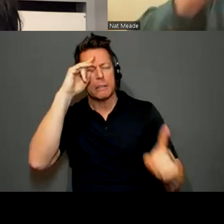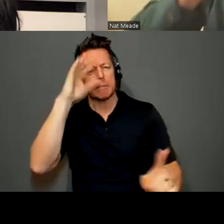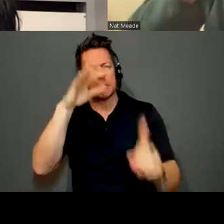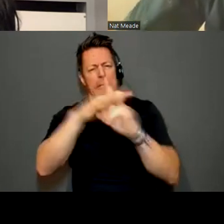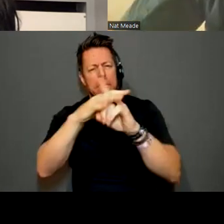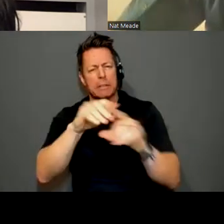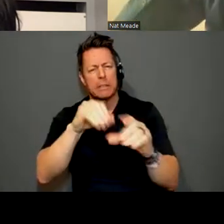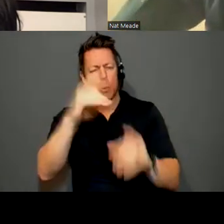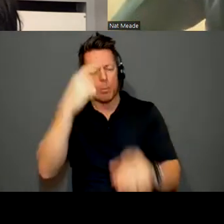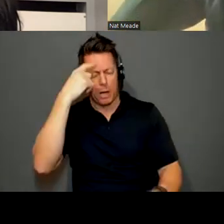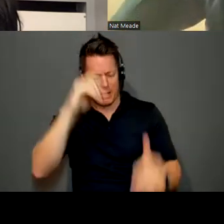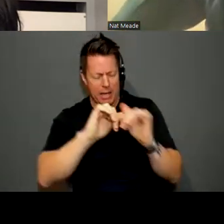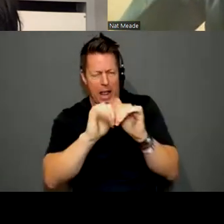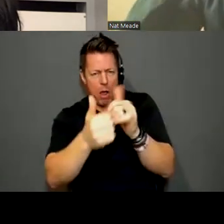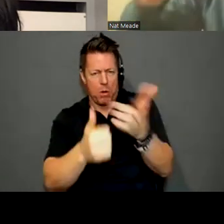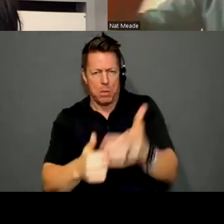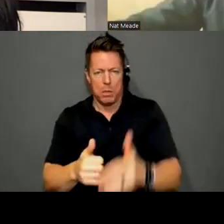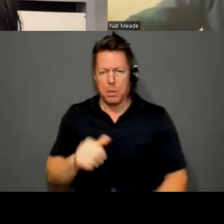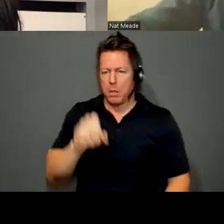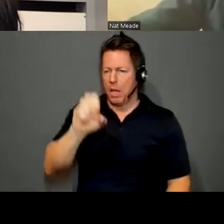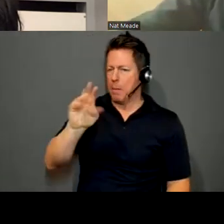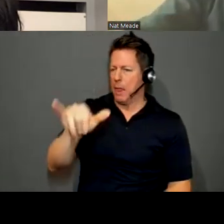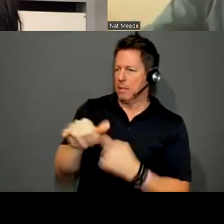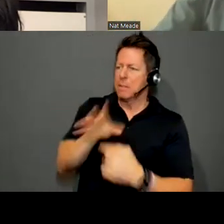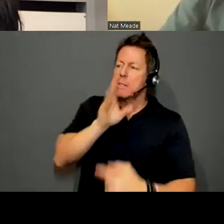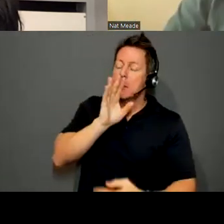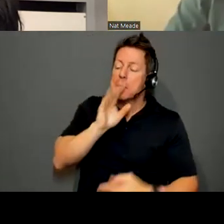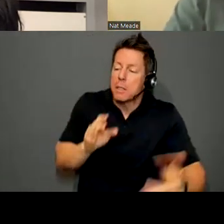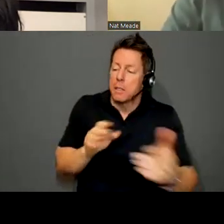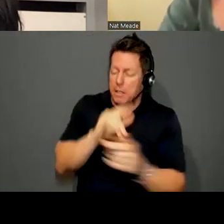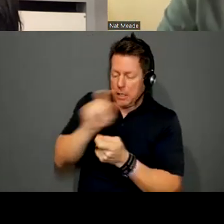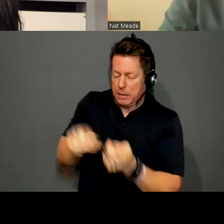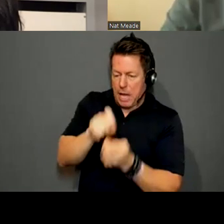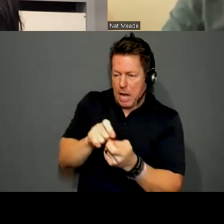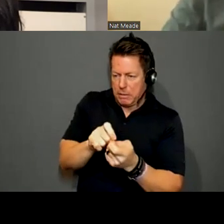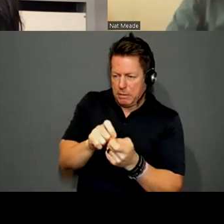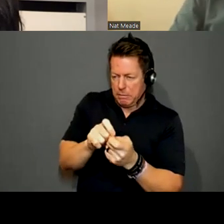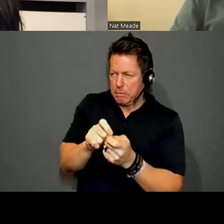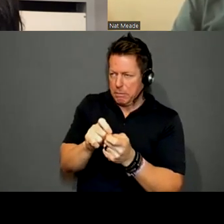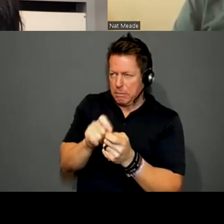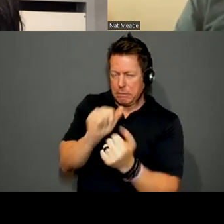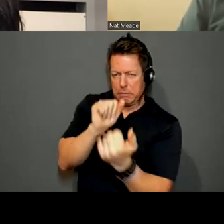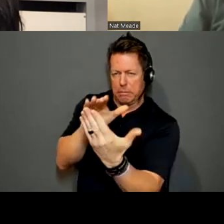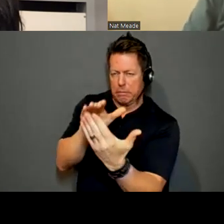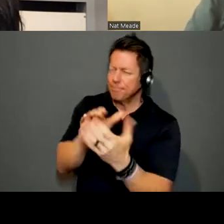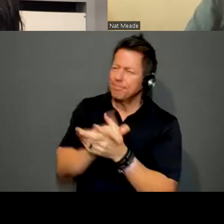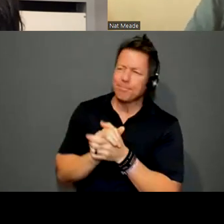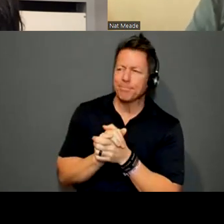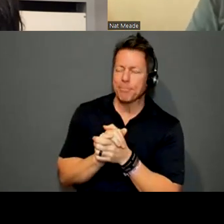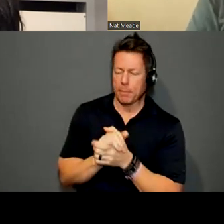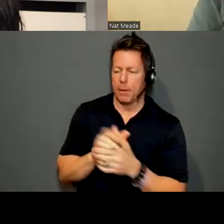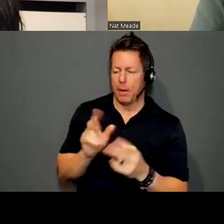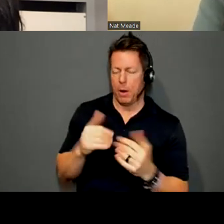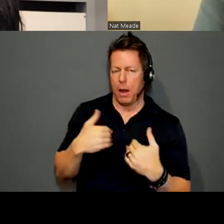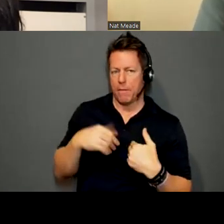It really varies for me. I don't have an exact formula. It's usually either that I have a form